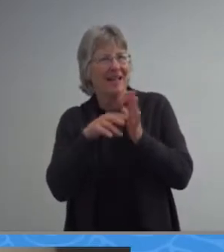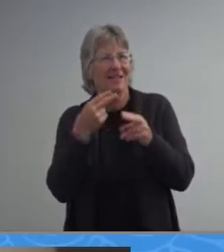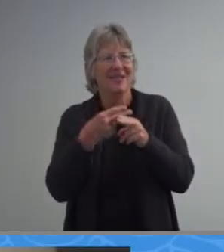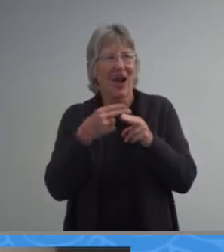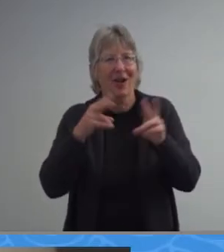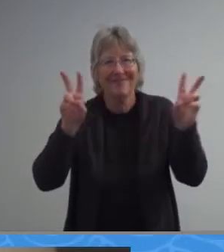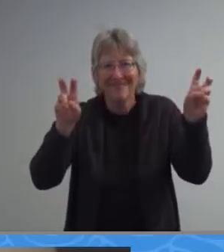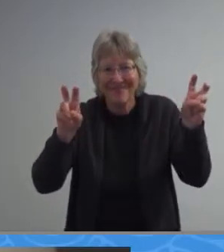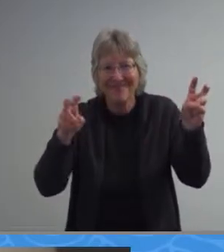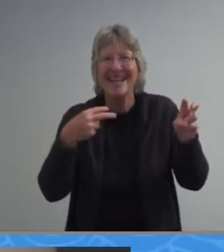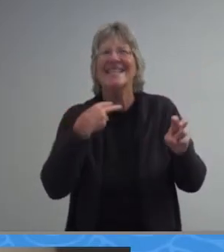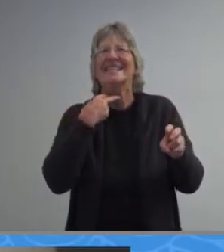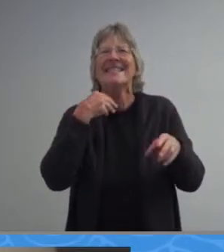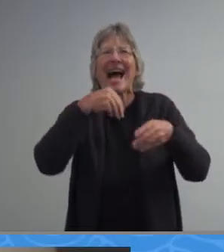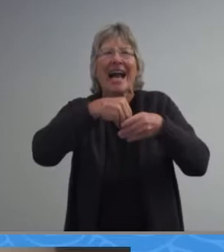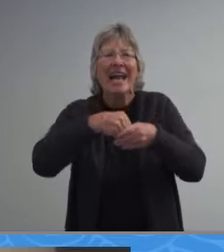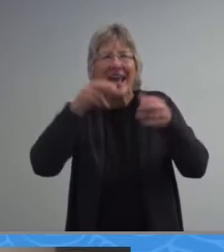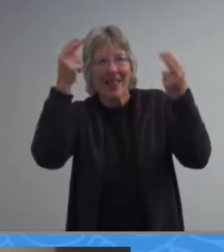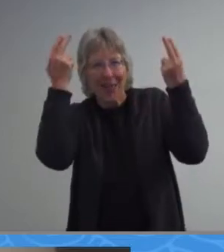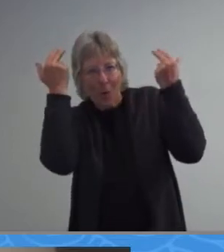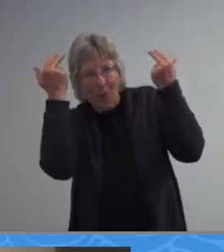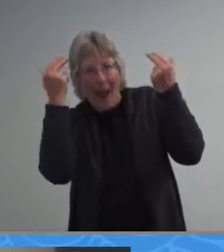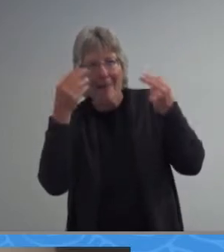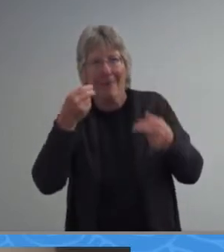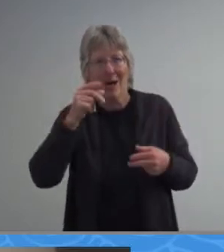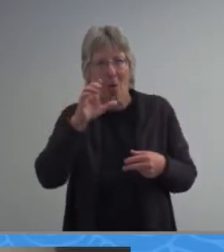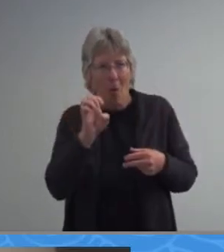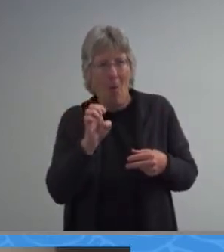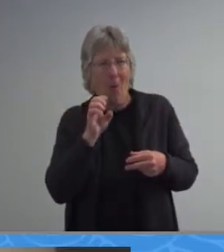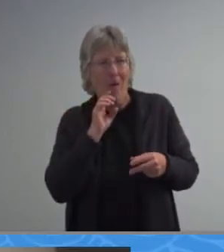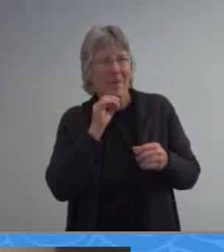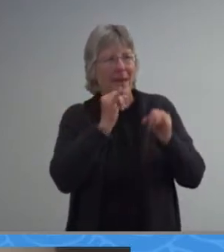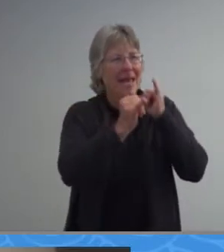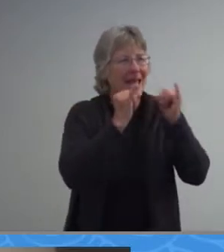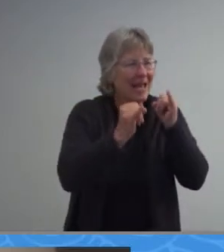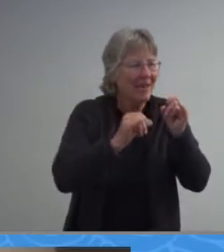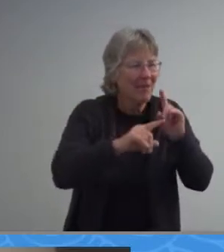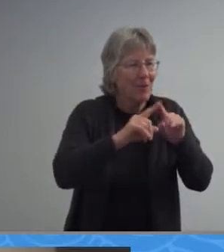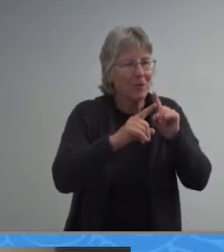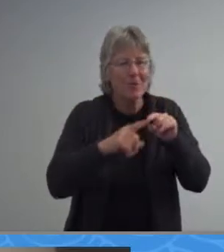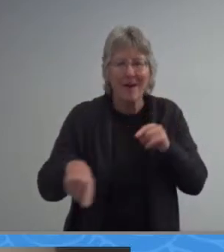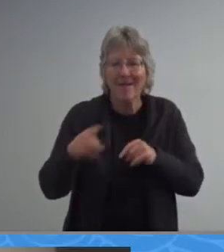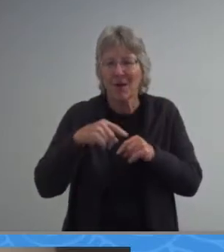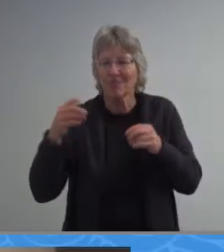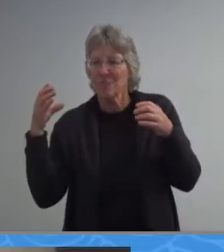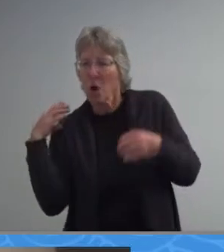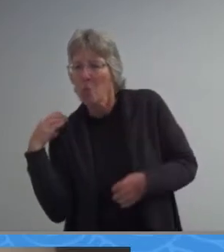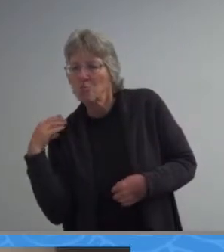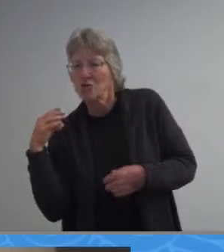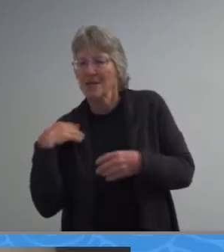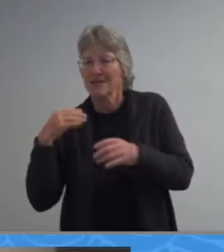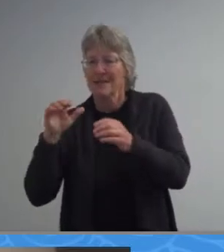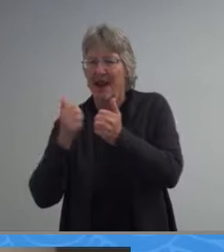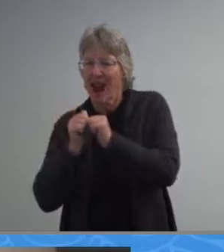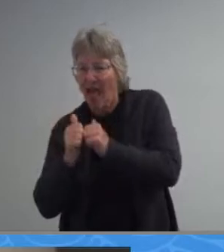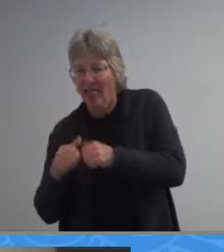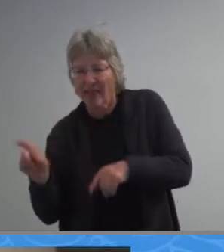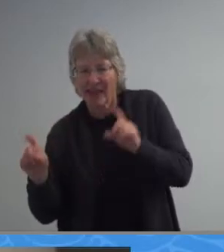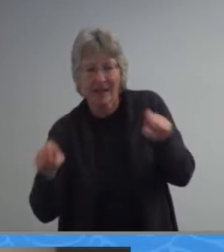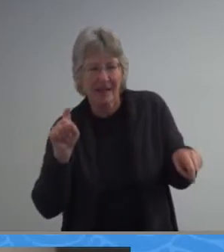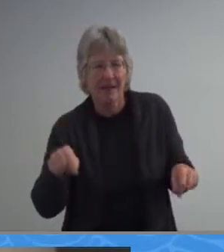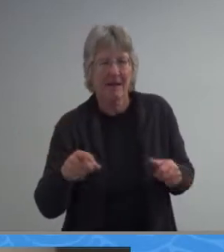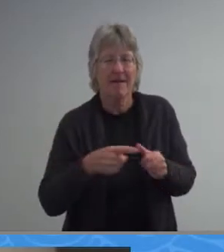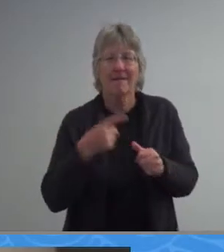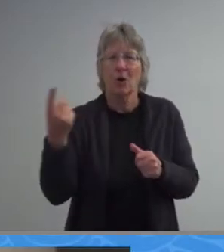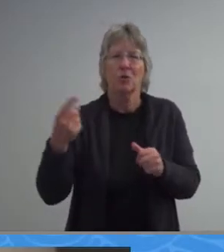rabbit hole interview coaches and players at their in-person practices to recognize their perseverance the first video featuring our girls swim and